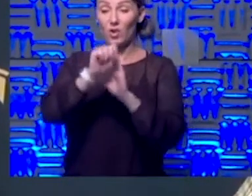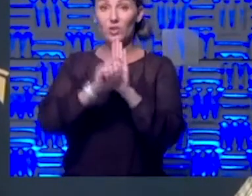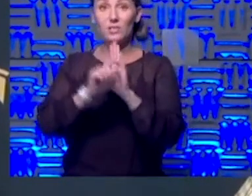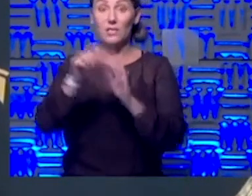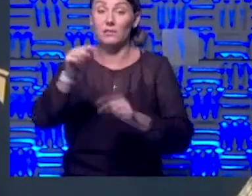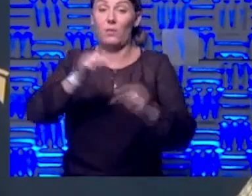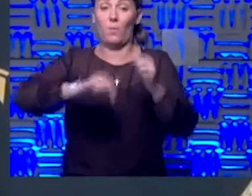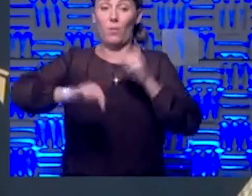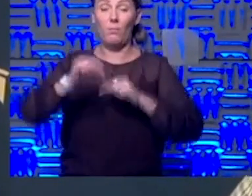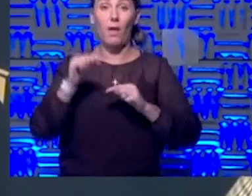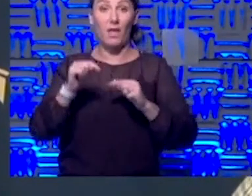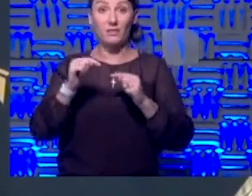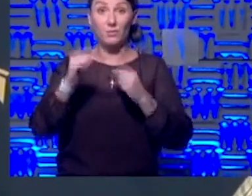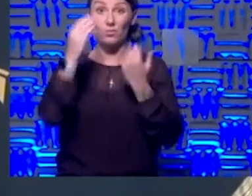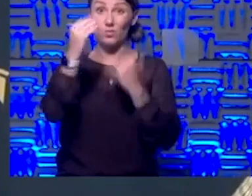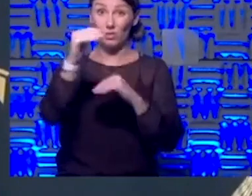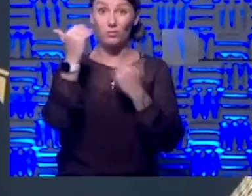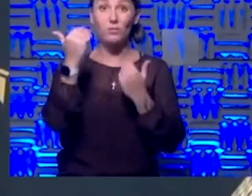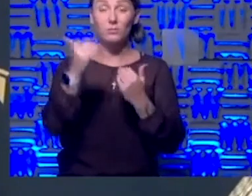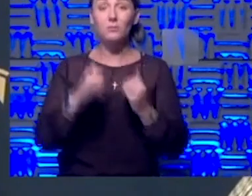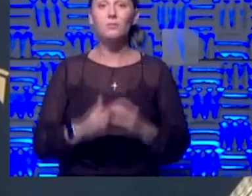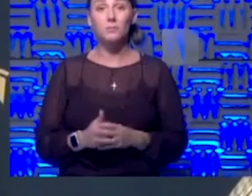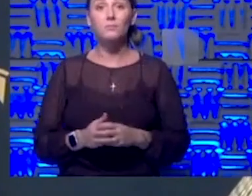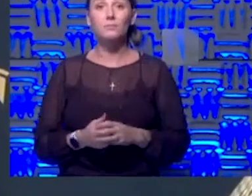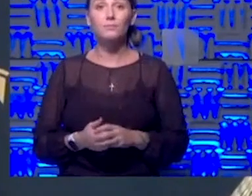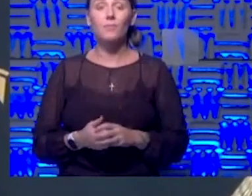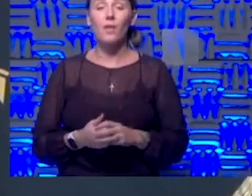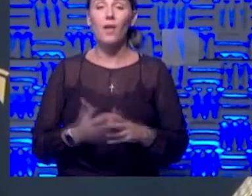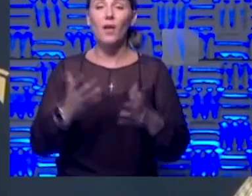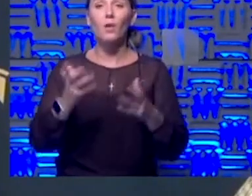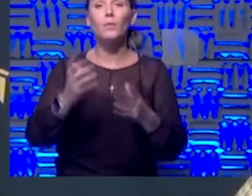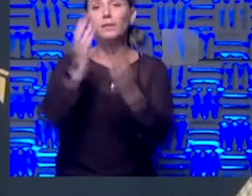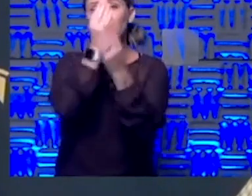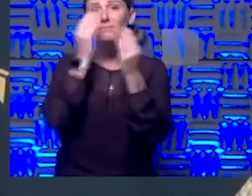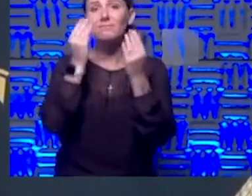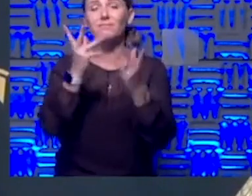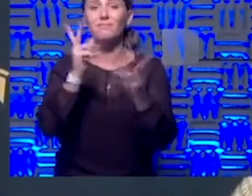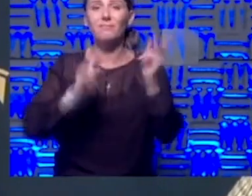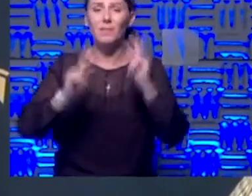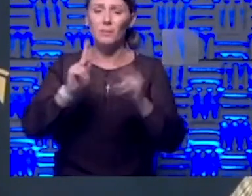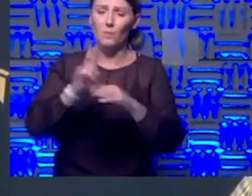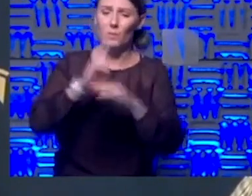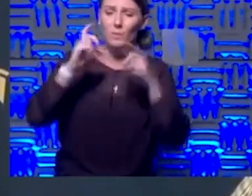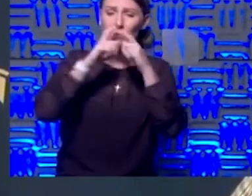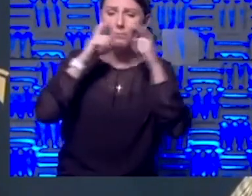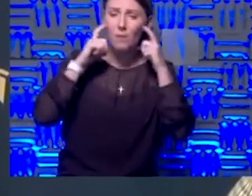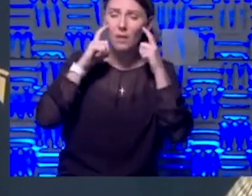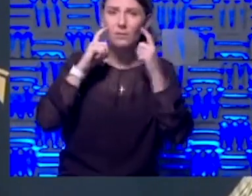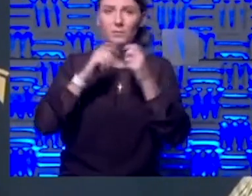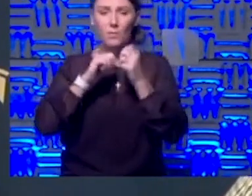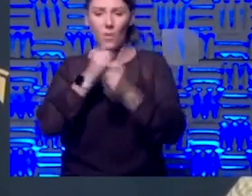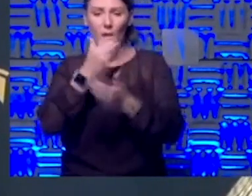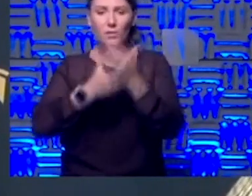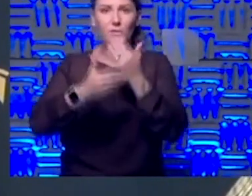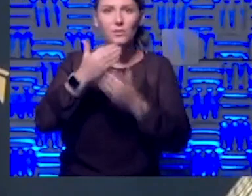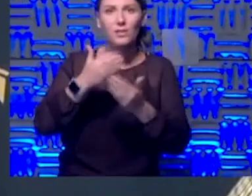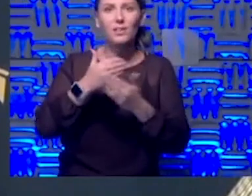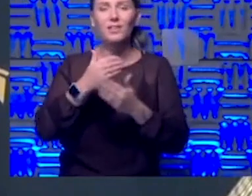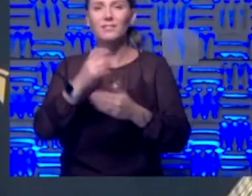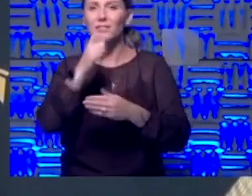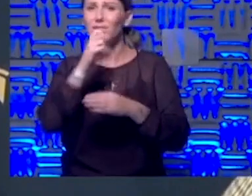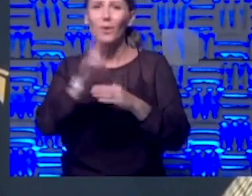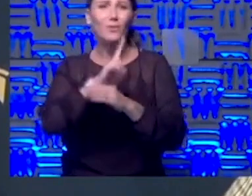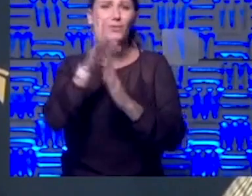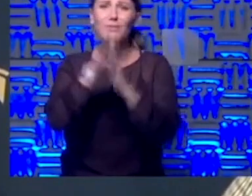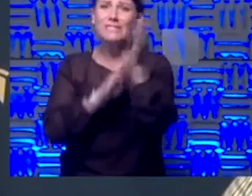some of those restrictions. So I think I just want to implore people, wear your mask, wash your hands, don't wear gloves in